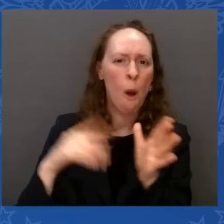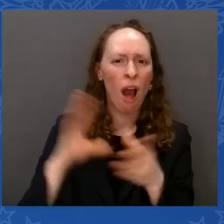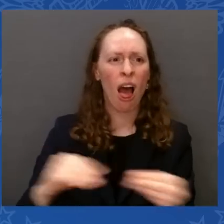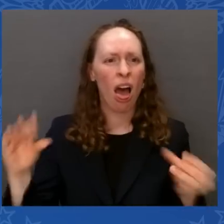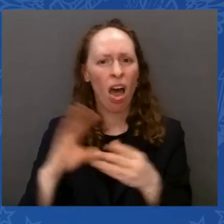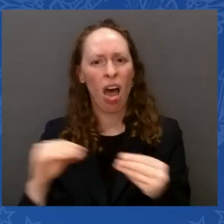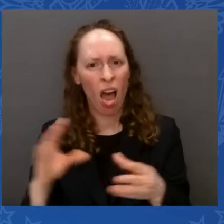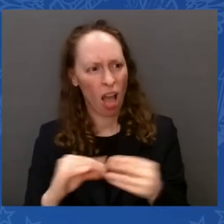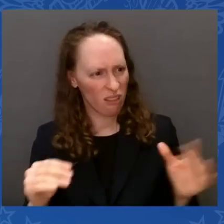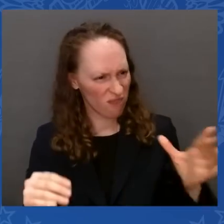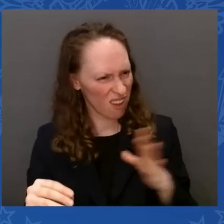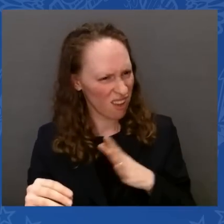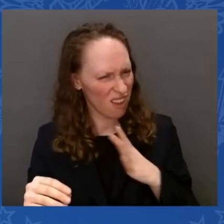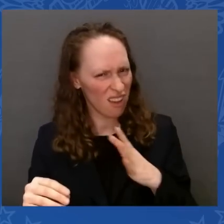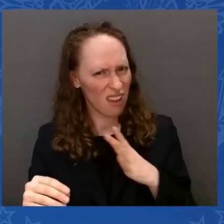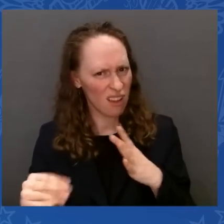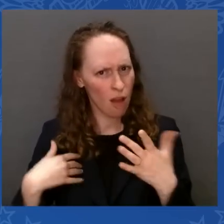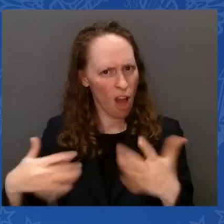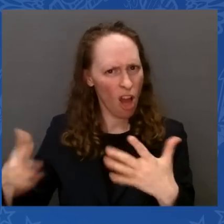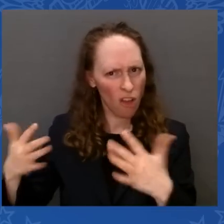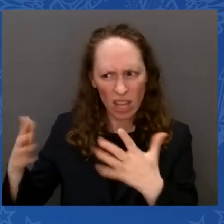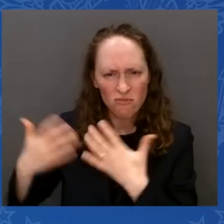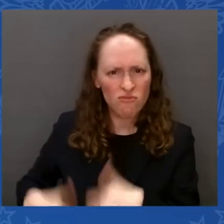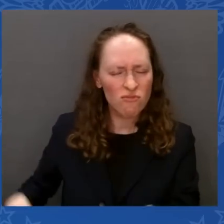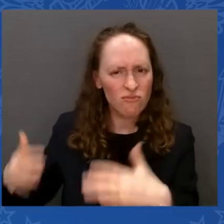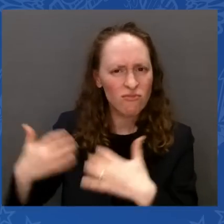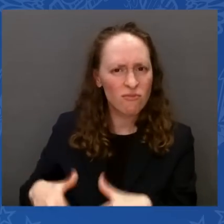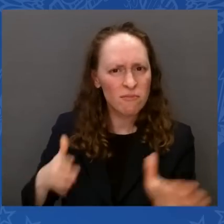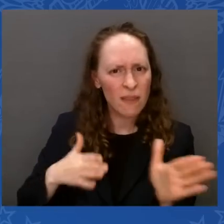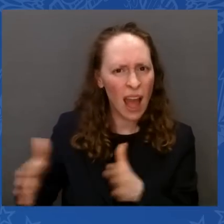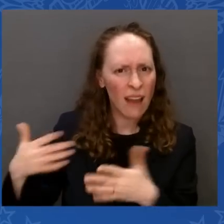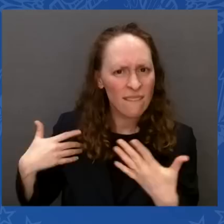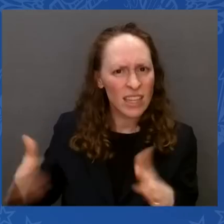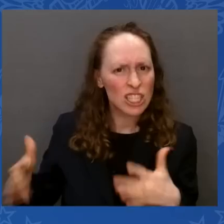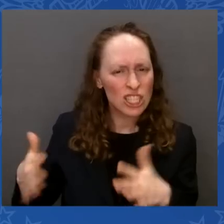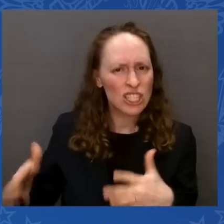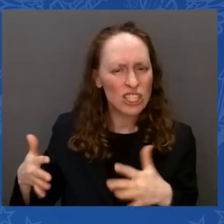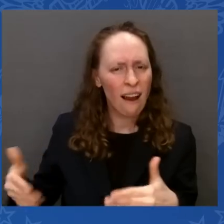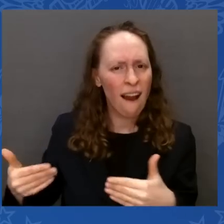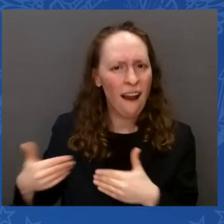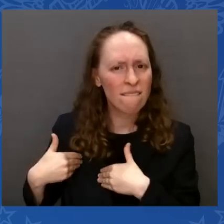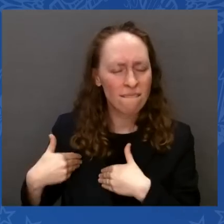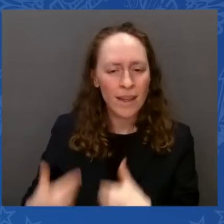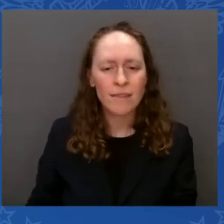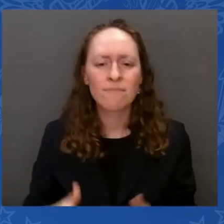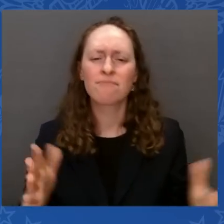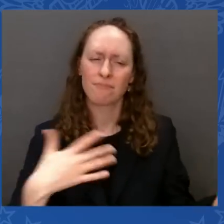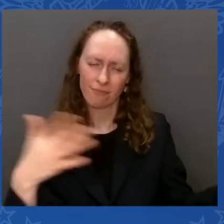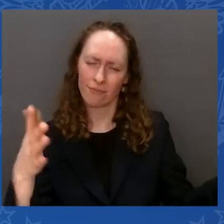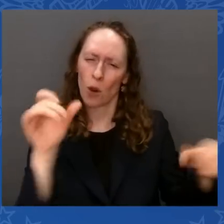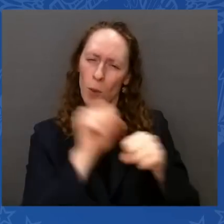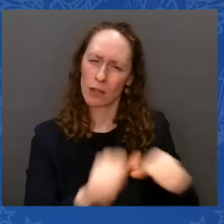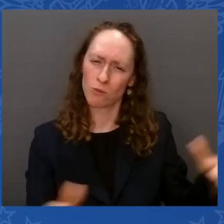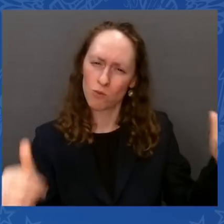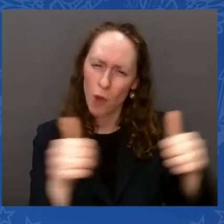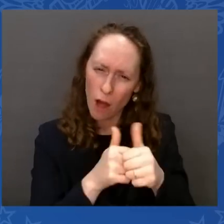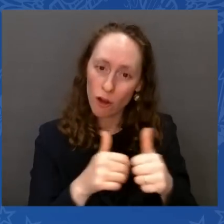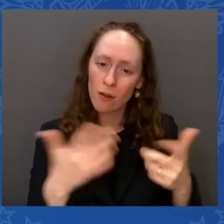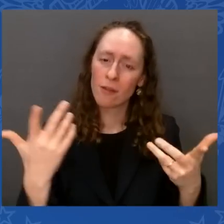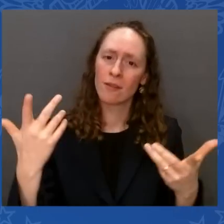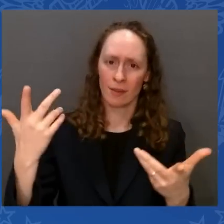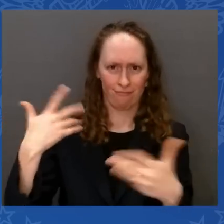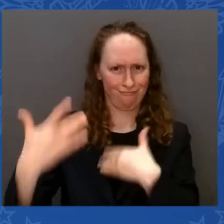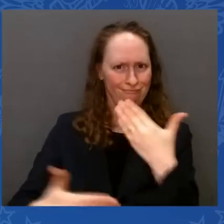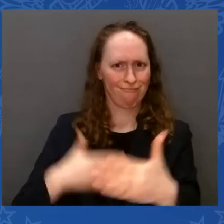anyway. Working with all of you, we cut the deficit by $1.7 billion in two years, the largest deficit reduction in American history.